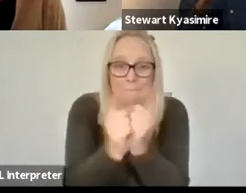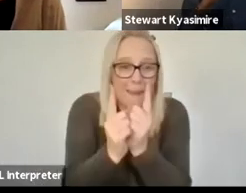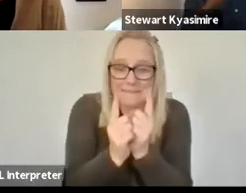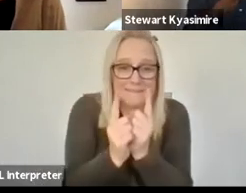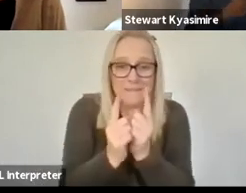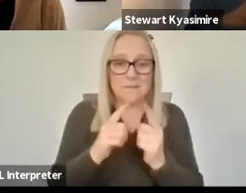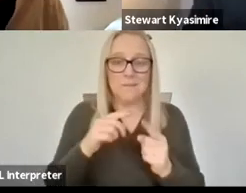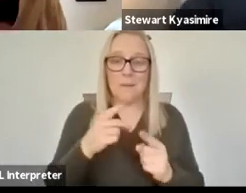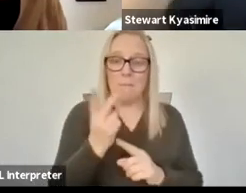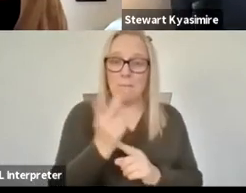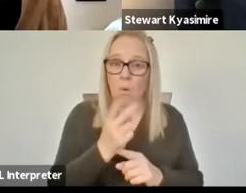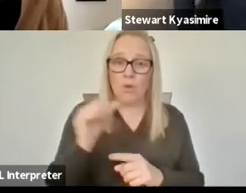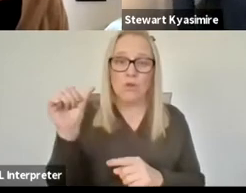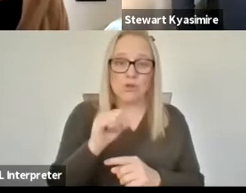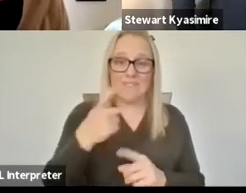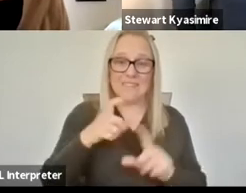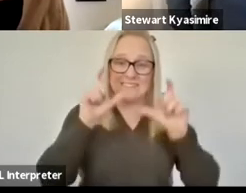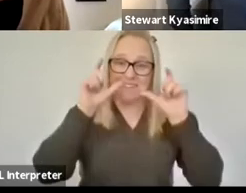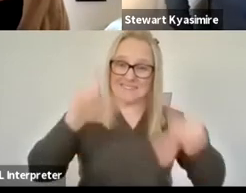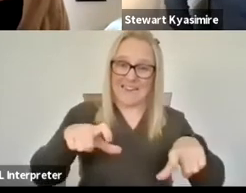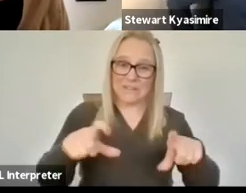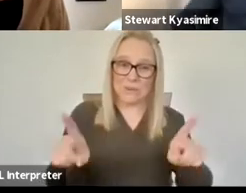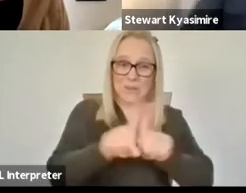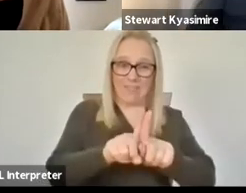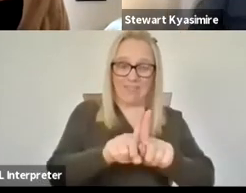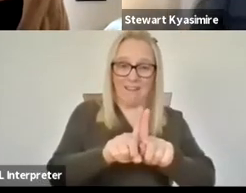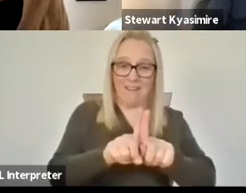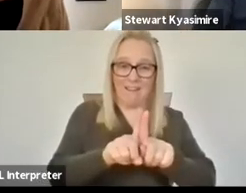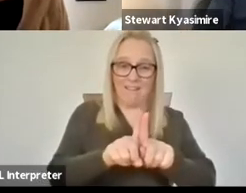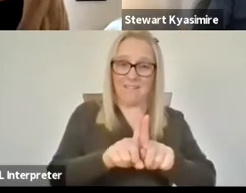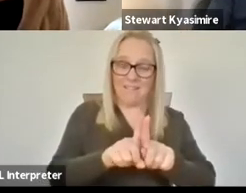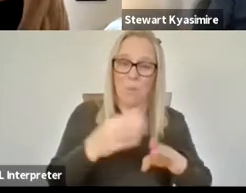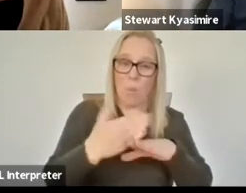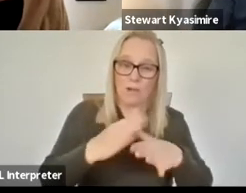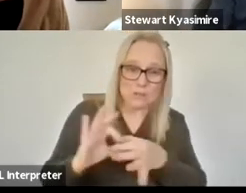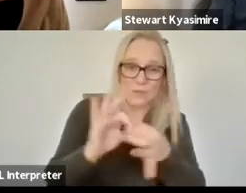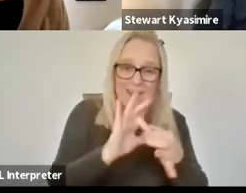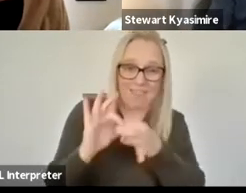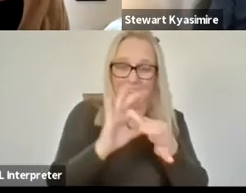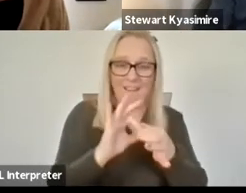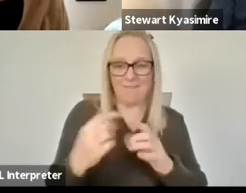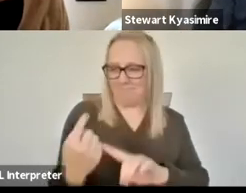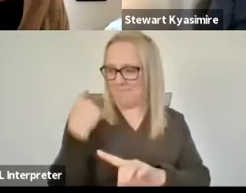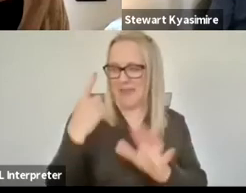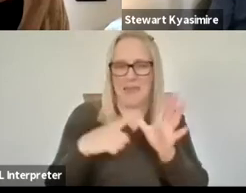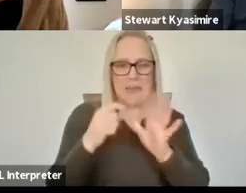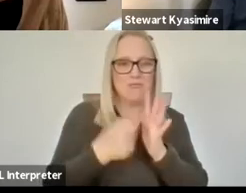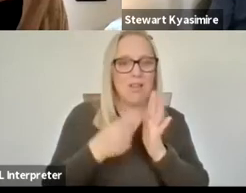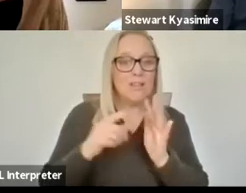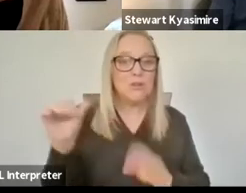residence together in ottawa the national arts center to meet for the first time in the studio uh in april so this was cancelled